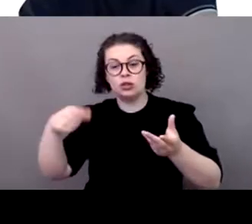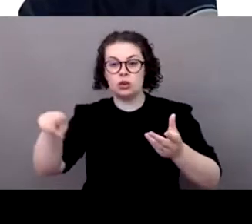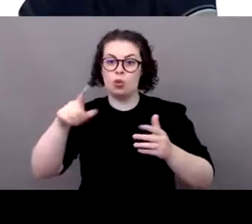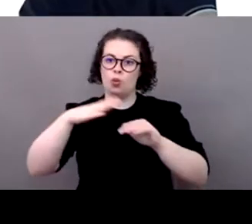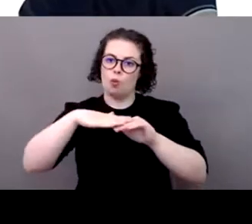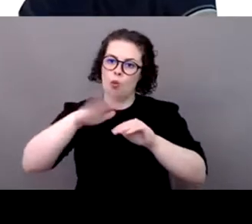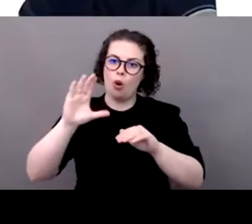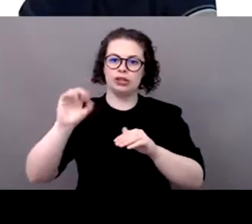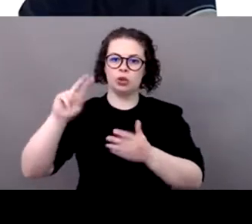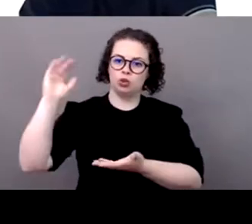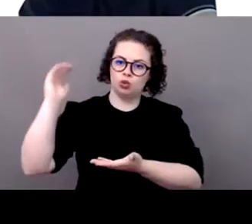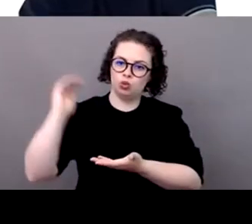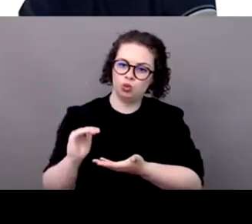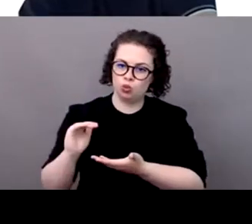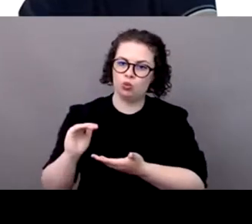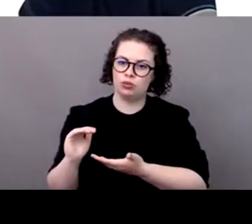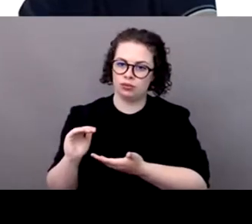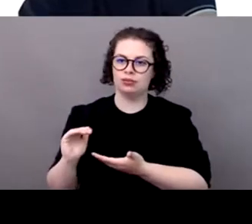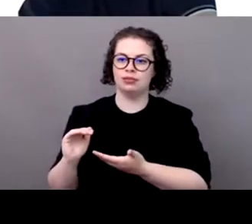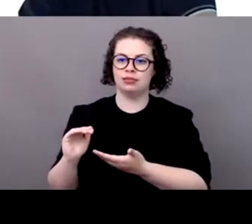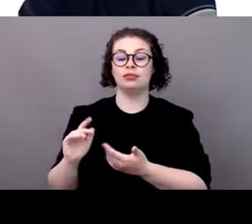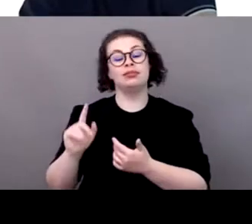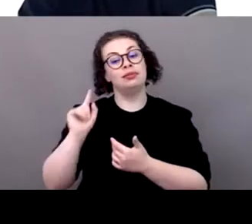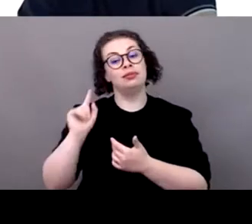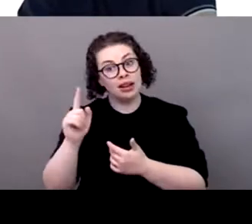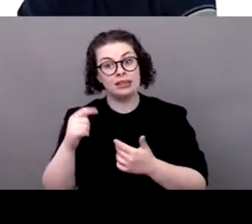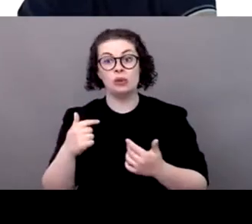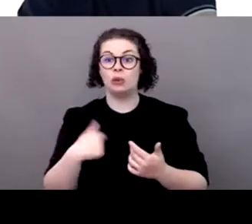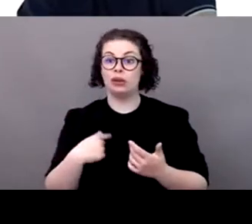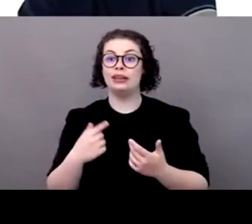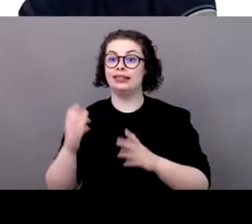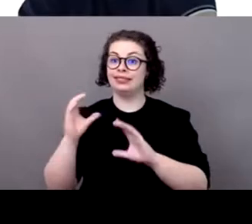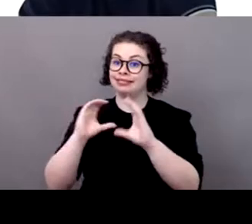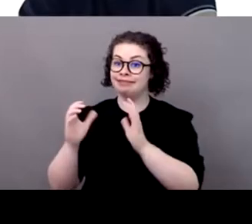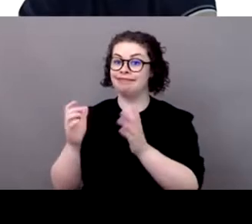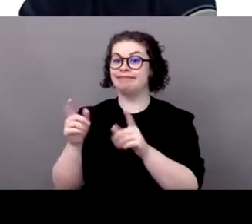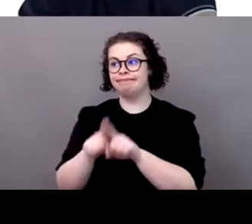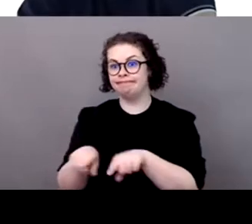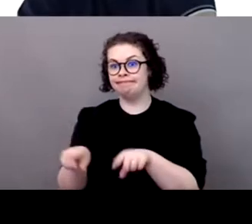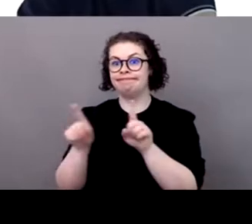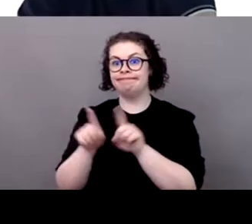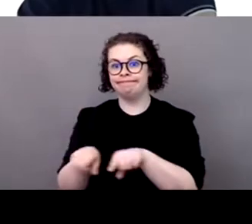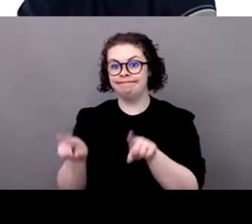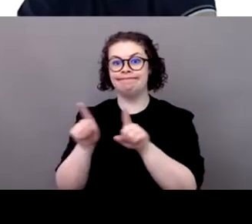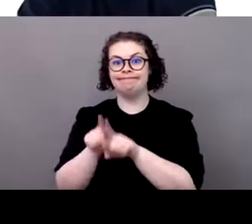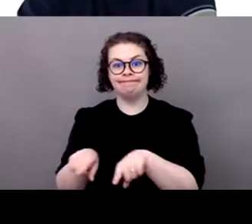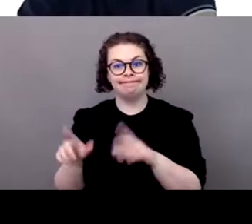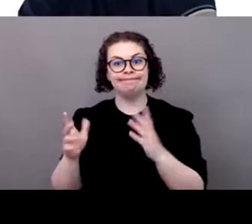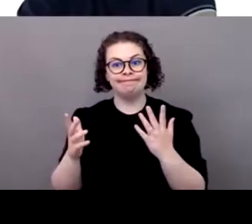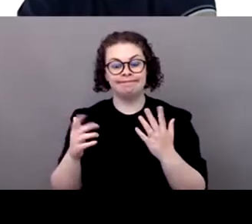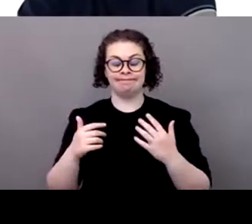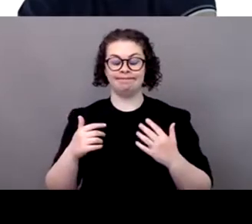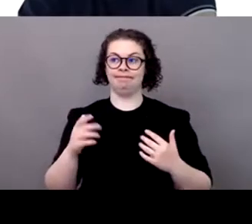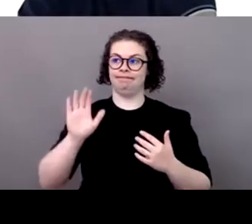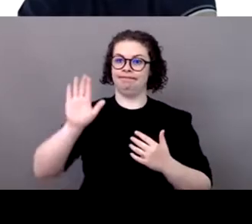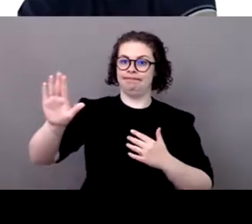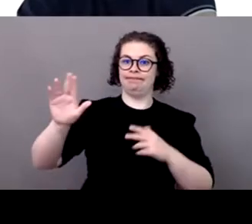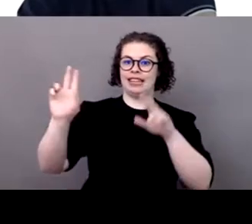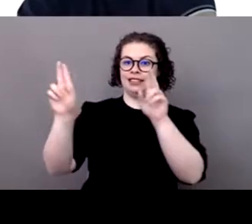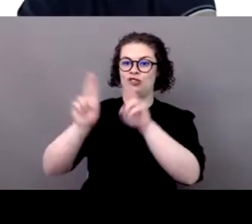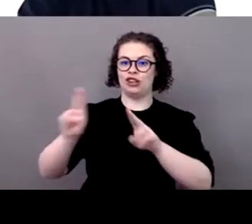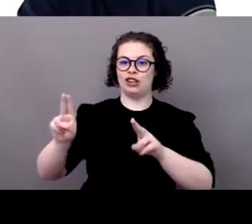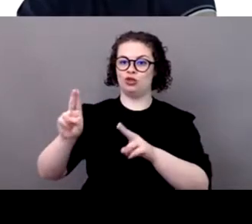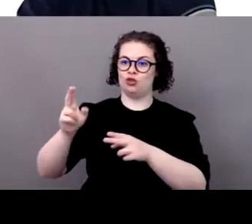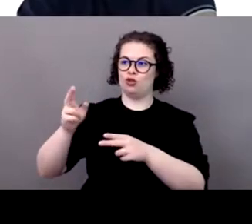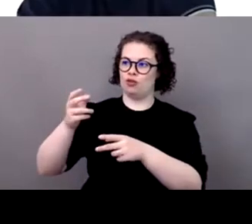transport. But at the same time, we often have these discussions and be very much aware that as international professional athletes, there is a